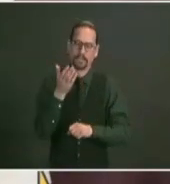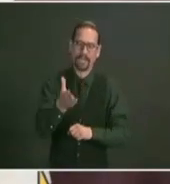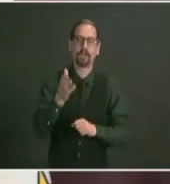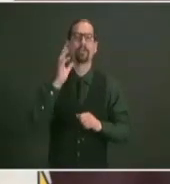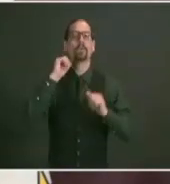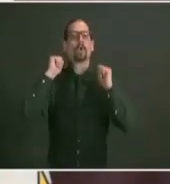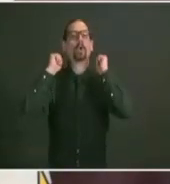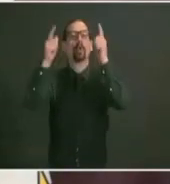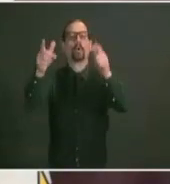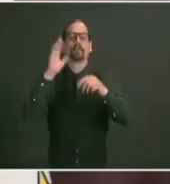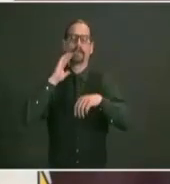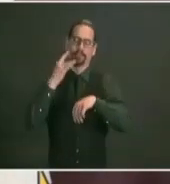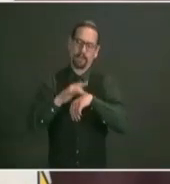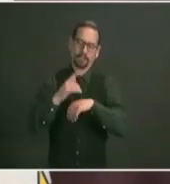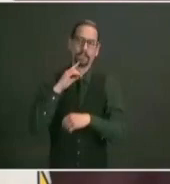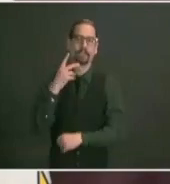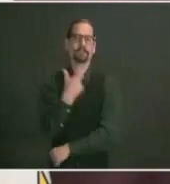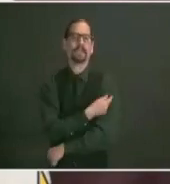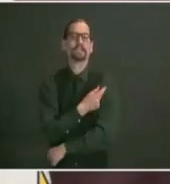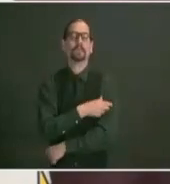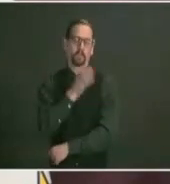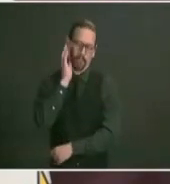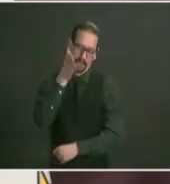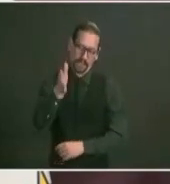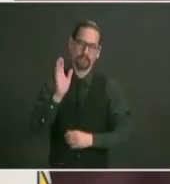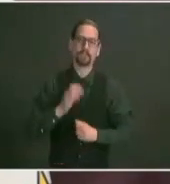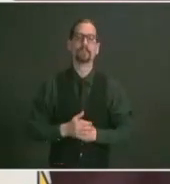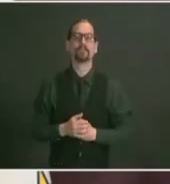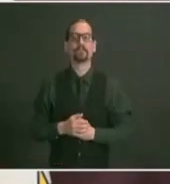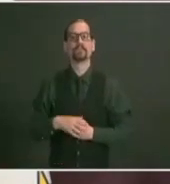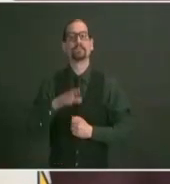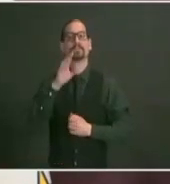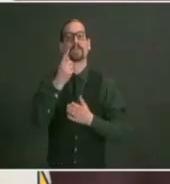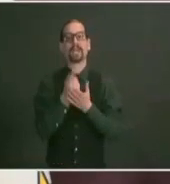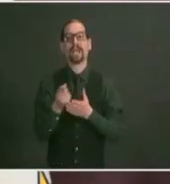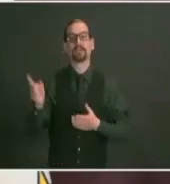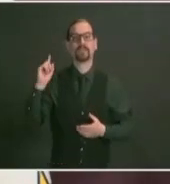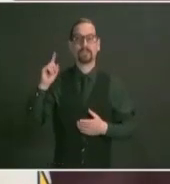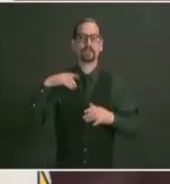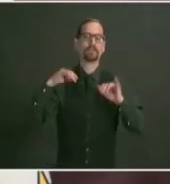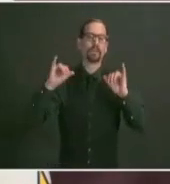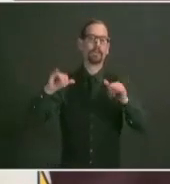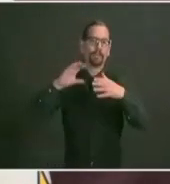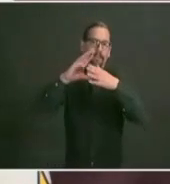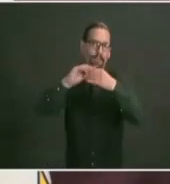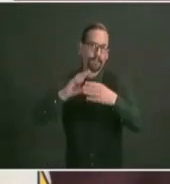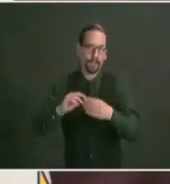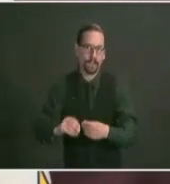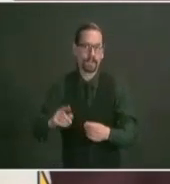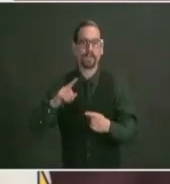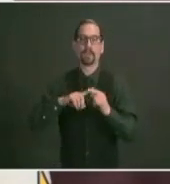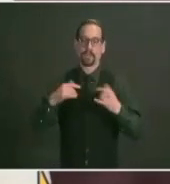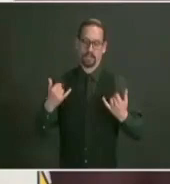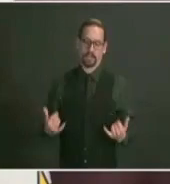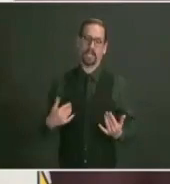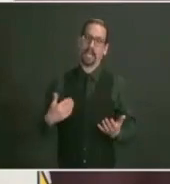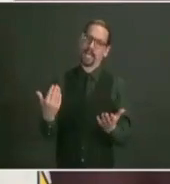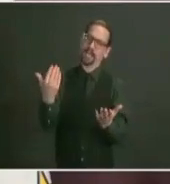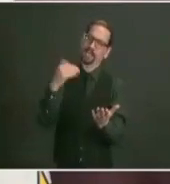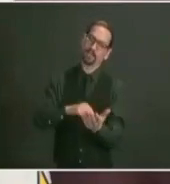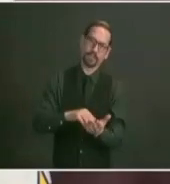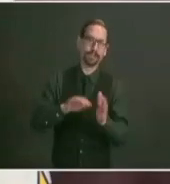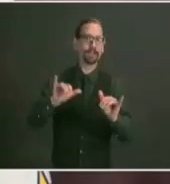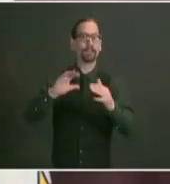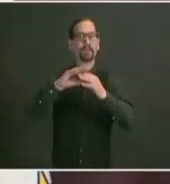we are asking you continue to hang in there be patient with us it is just a little while longer and we